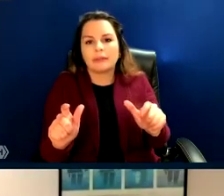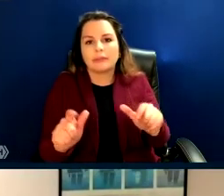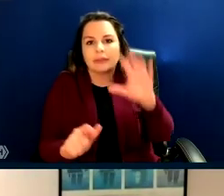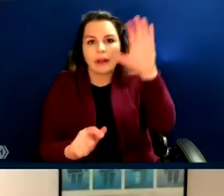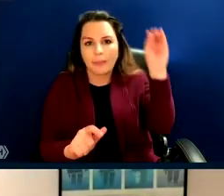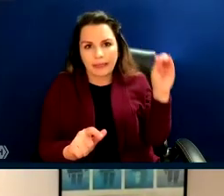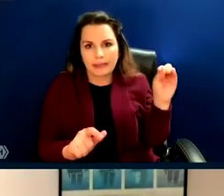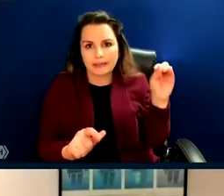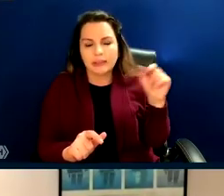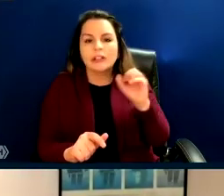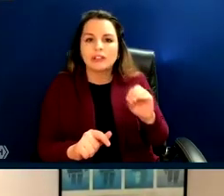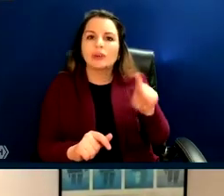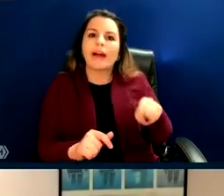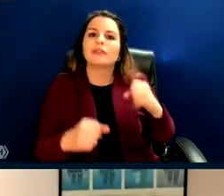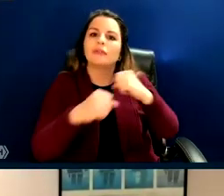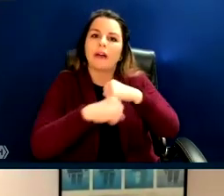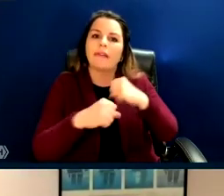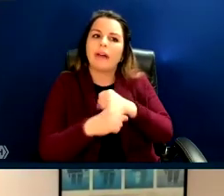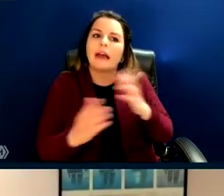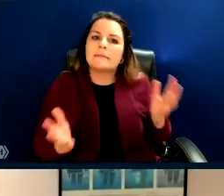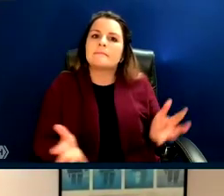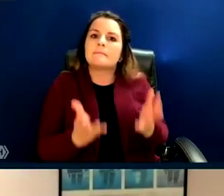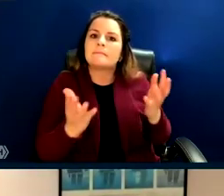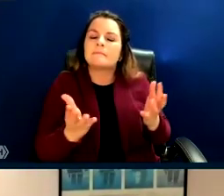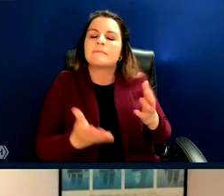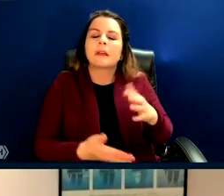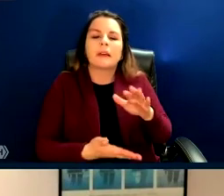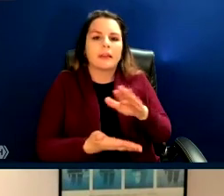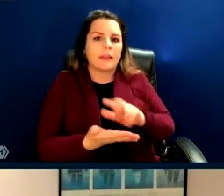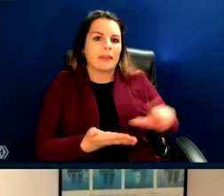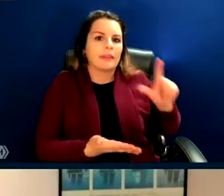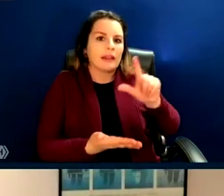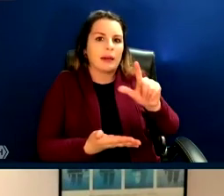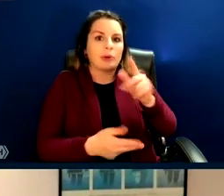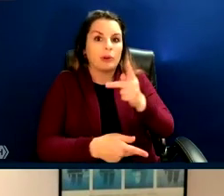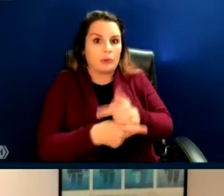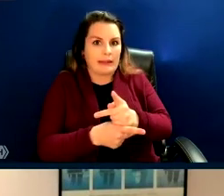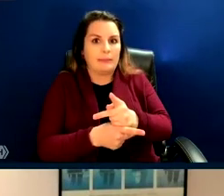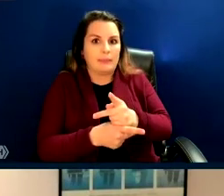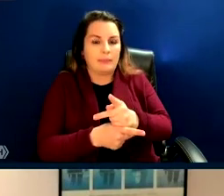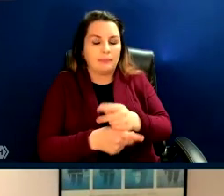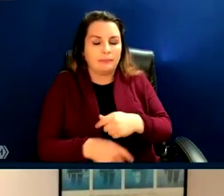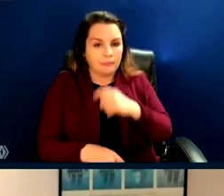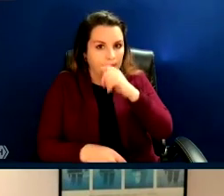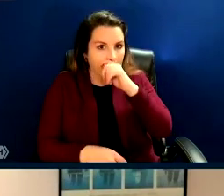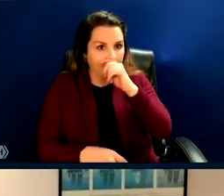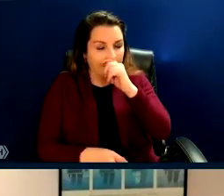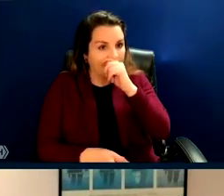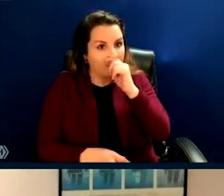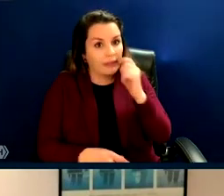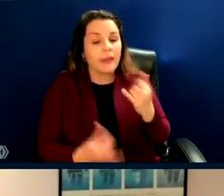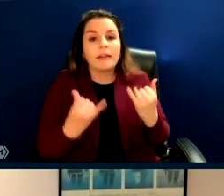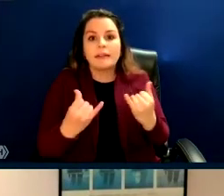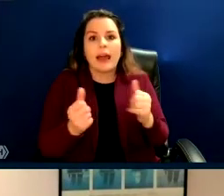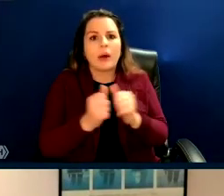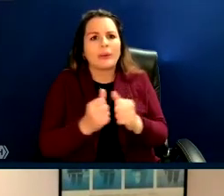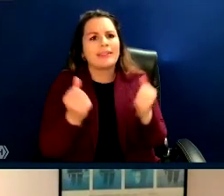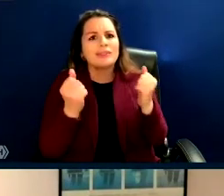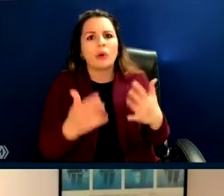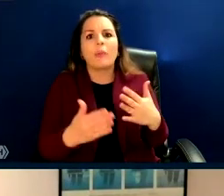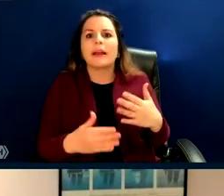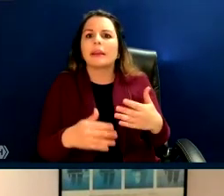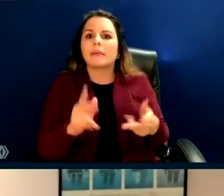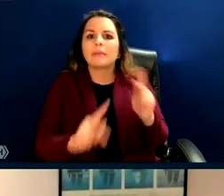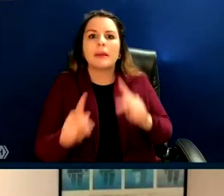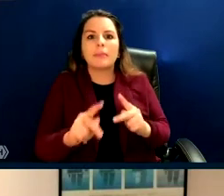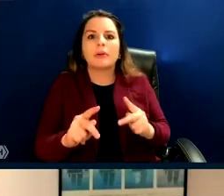companies. So you have to also keep that in mind in terms of your collection development, how easy it is now with so much consolidation